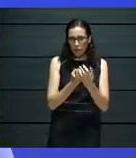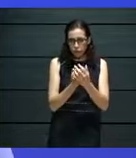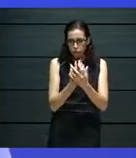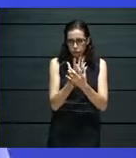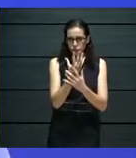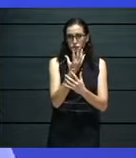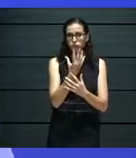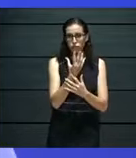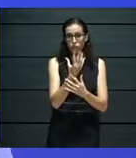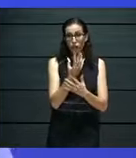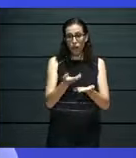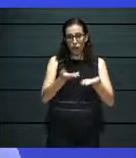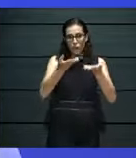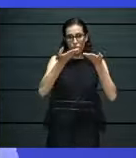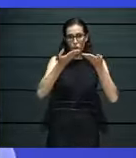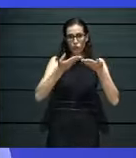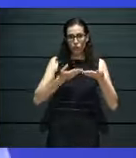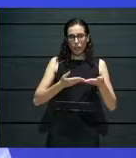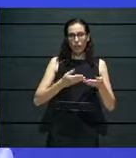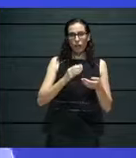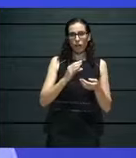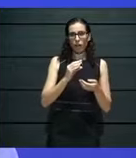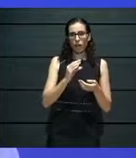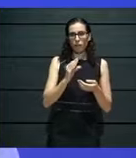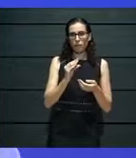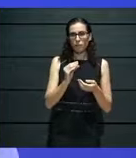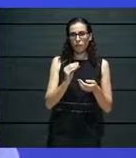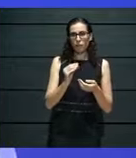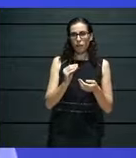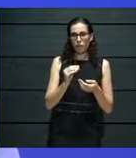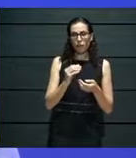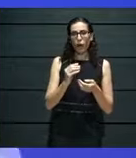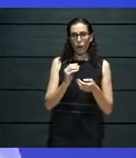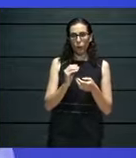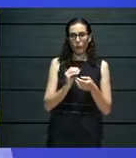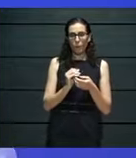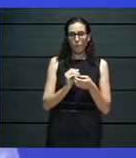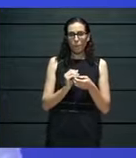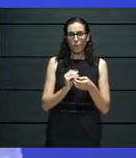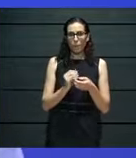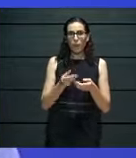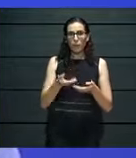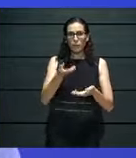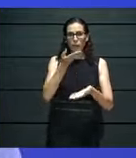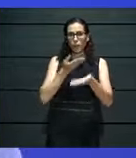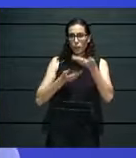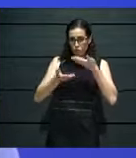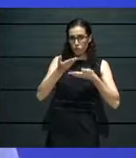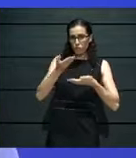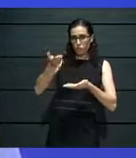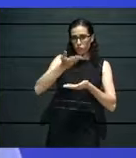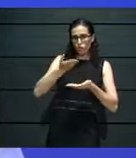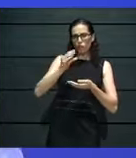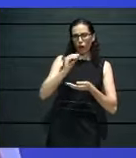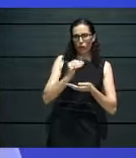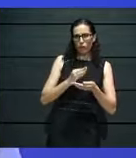a receiving house. So, we always accepted people coming in. Through the Foundation, we want to keep that